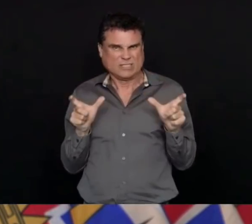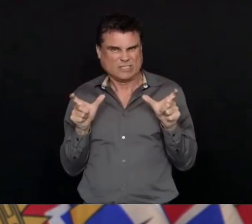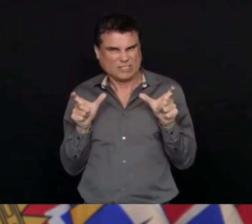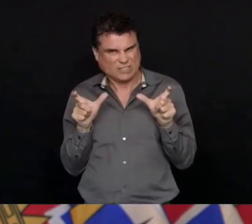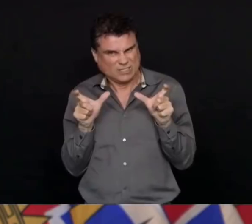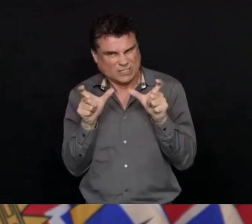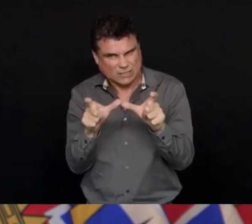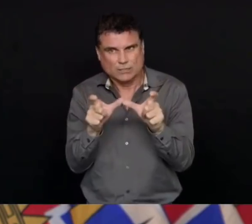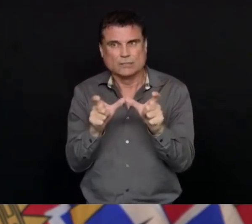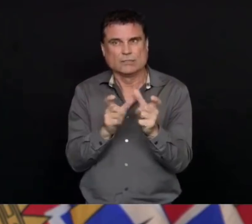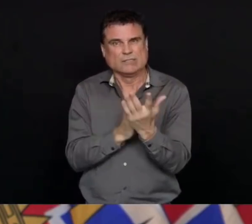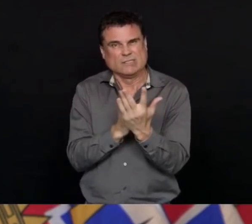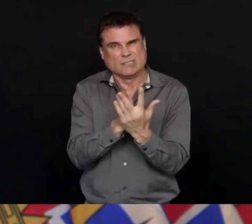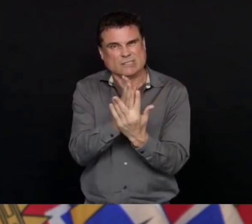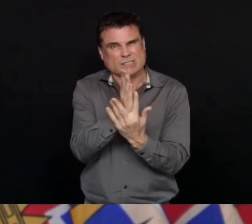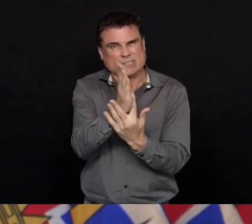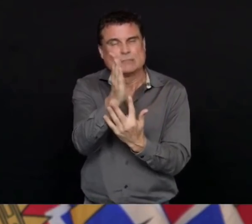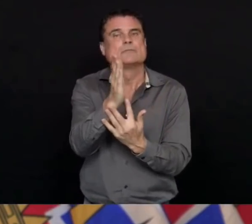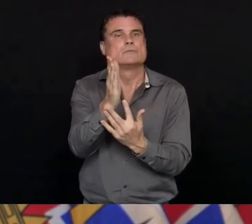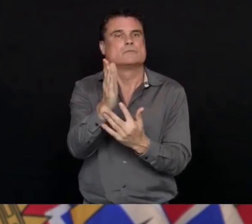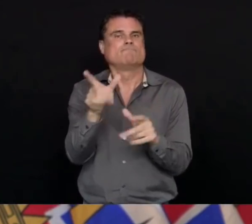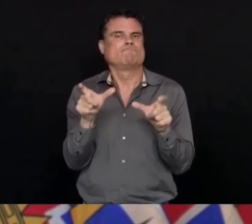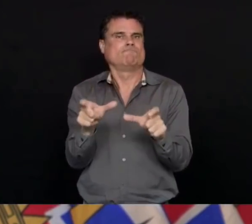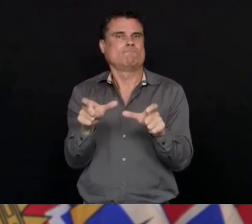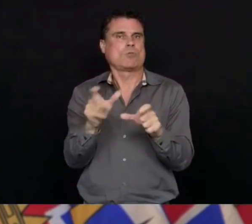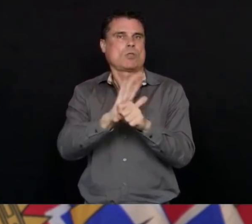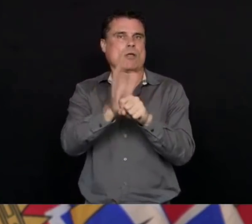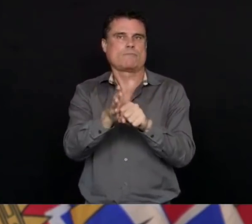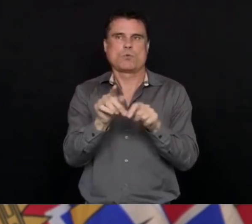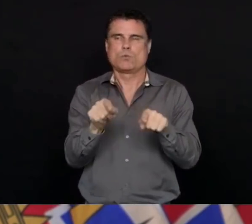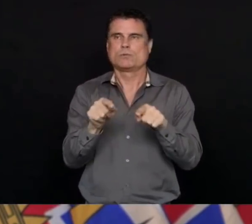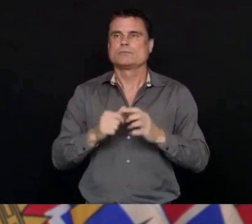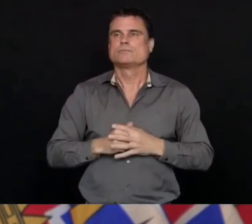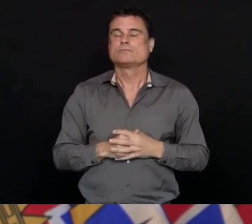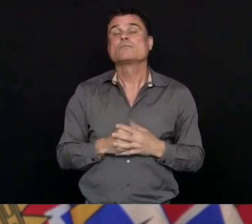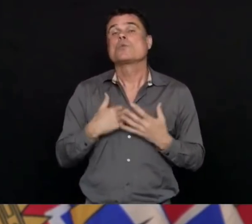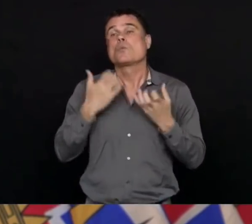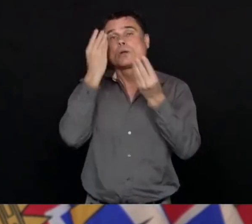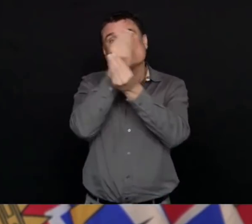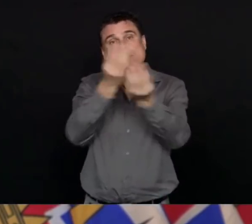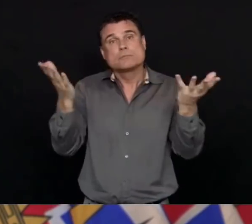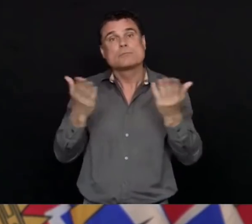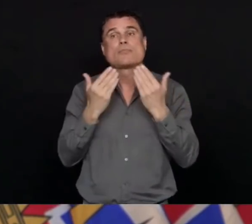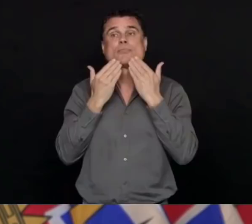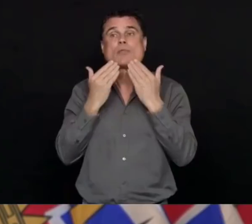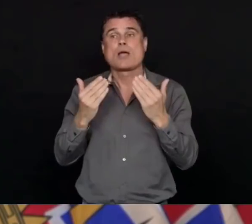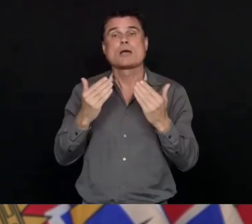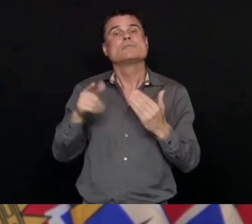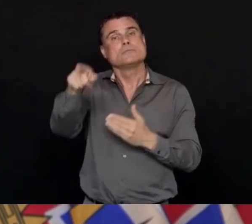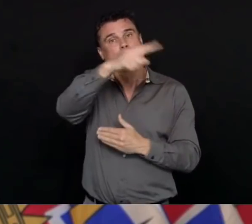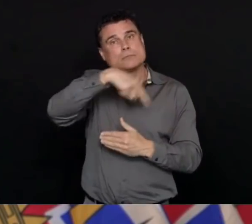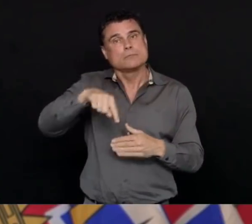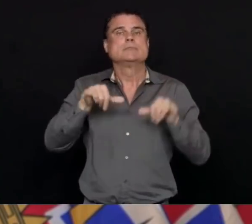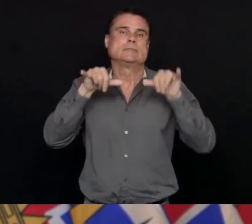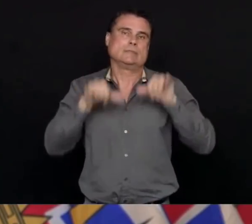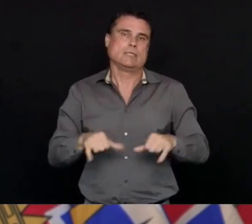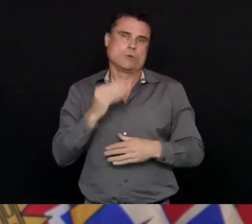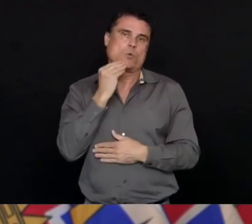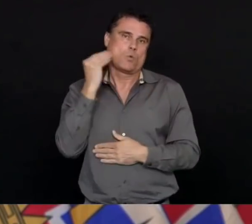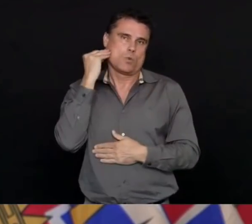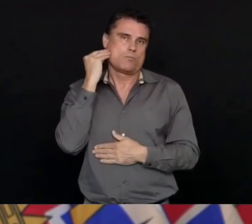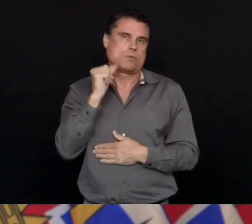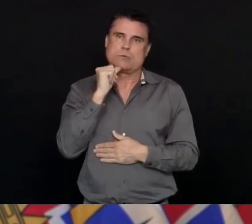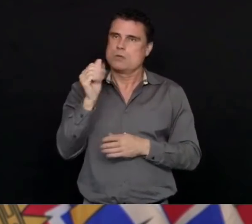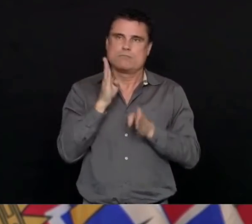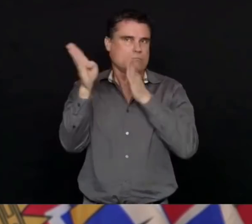want to say thank you for staying home and avoiding putting unnecessary strain on our small communities around the province.